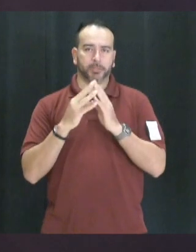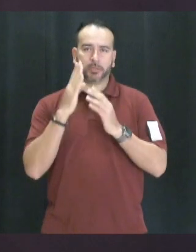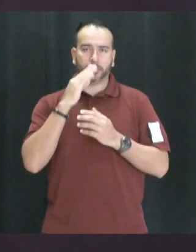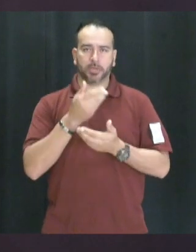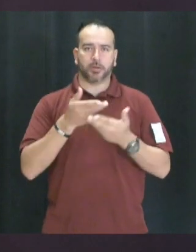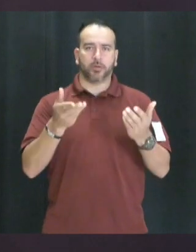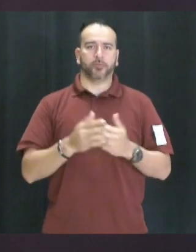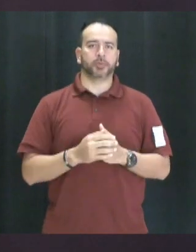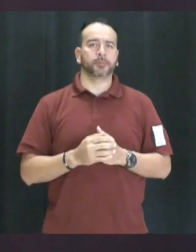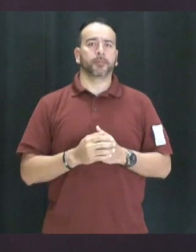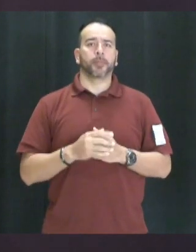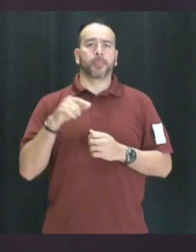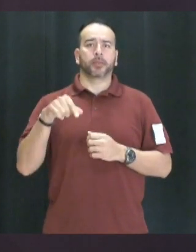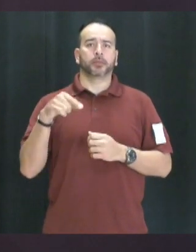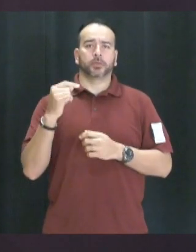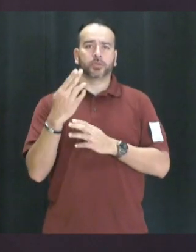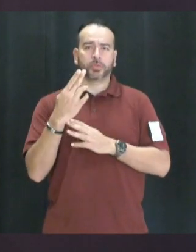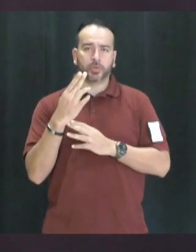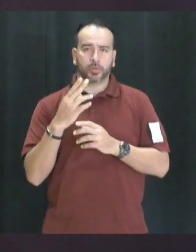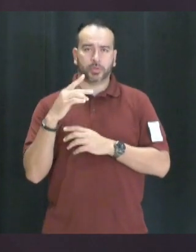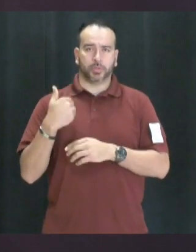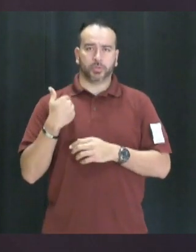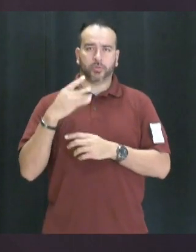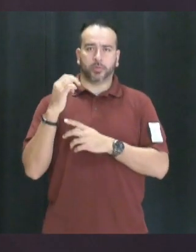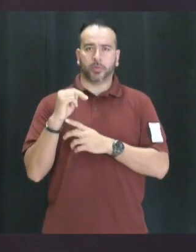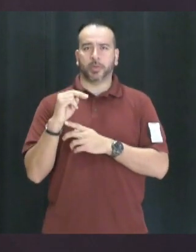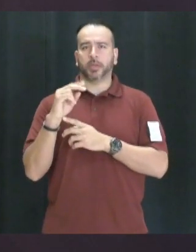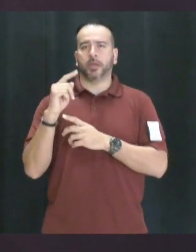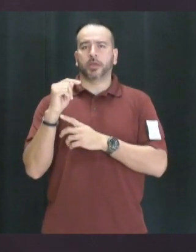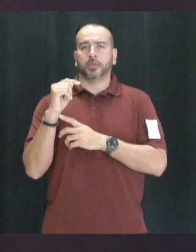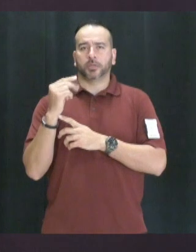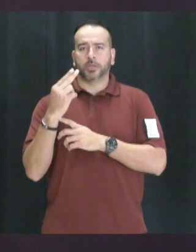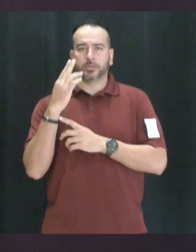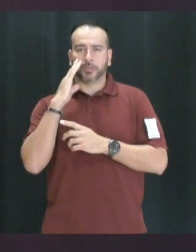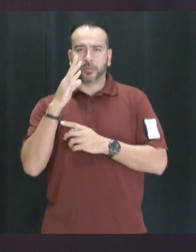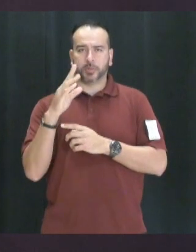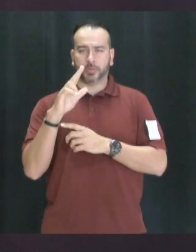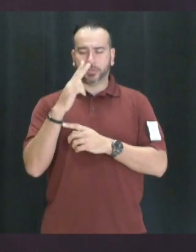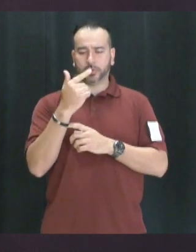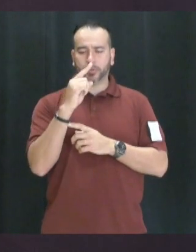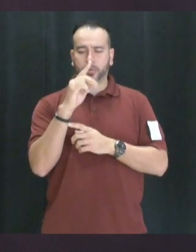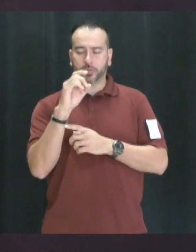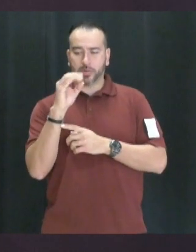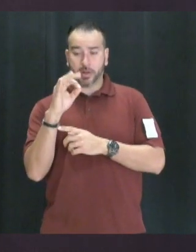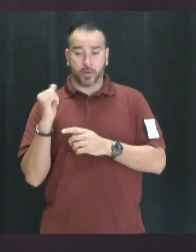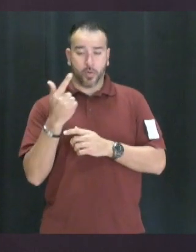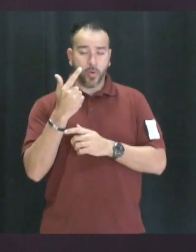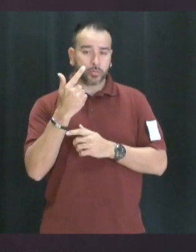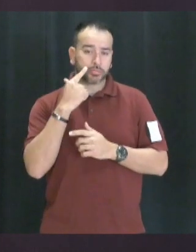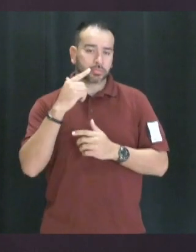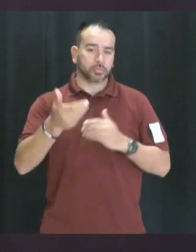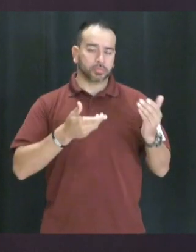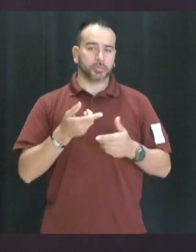Young Republicans Club meeting is this Thursday after school in Mr. Hibbard's room 13109. Our meetings are open to all Braves during the